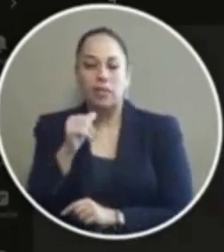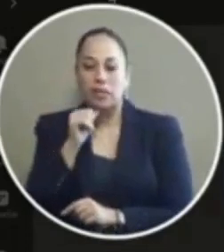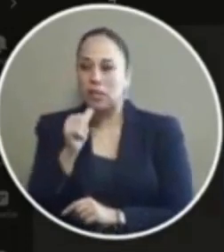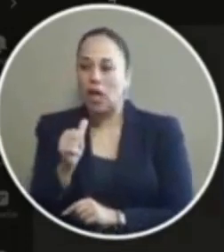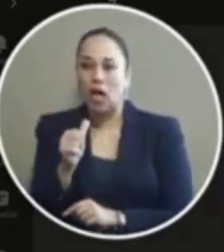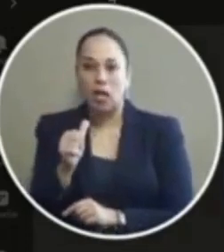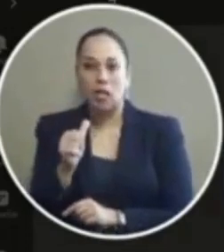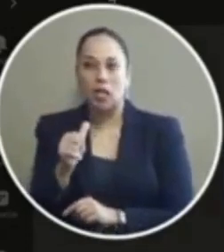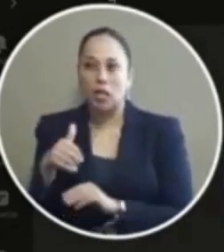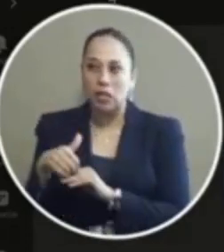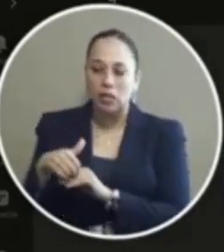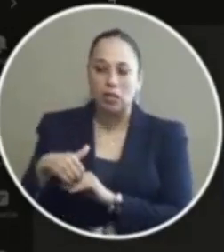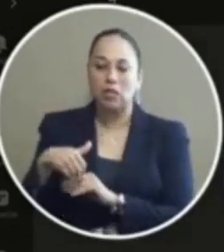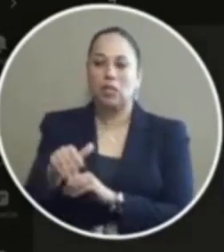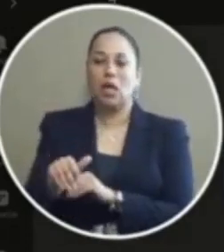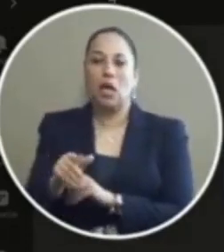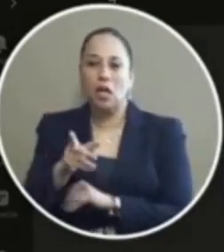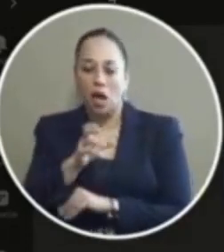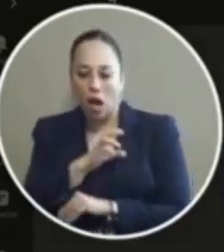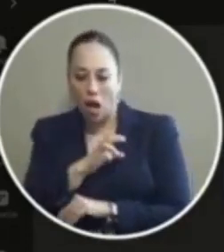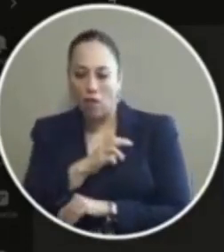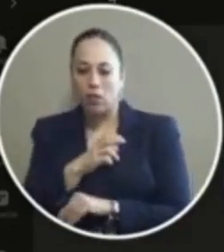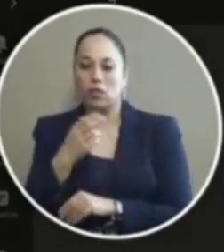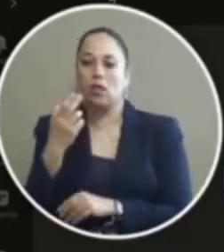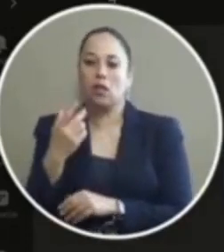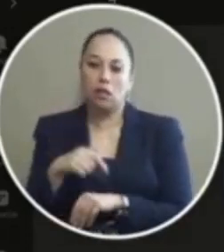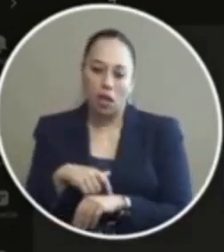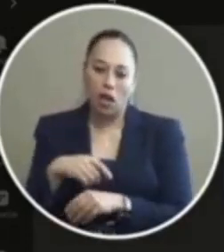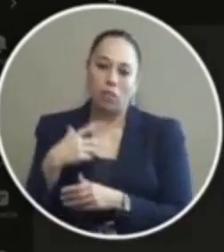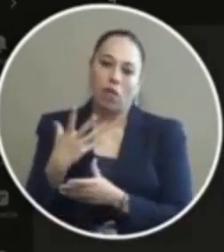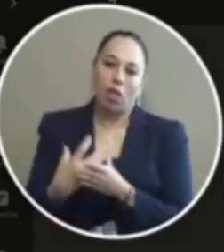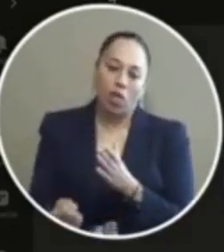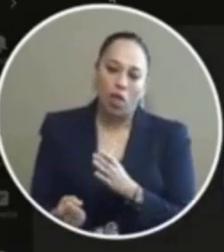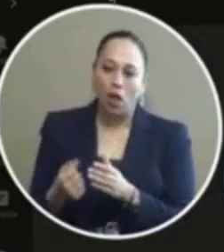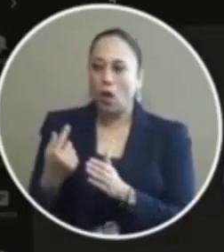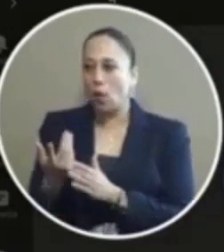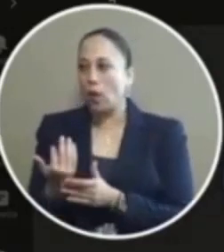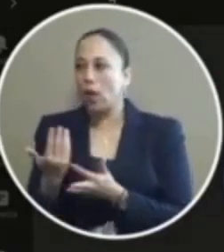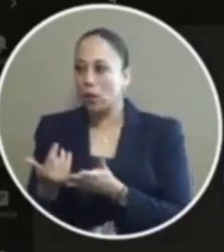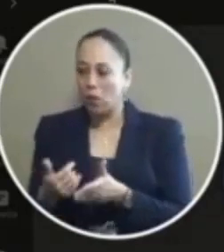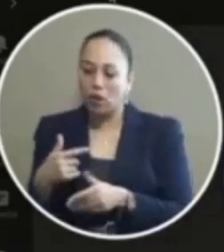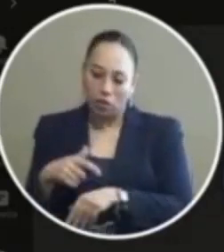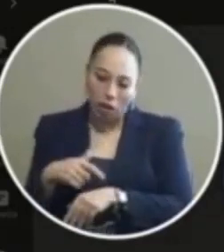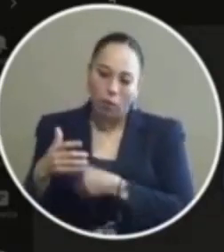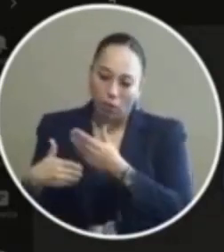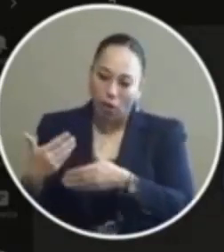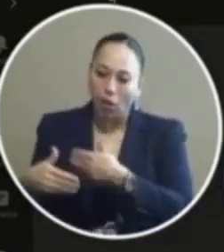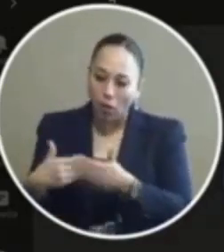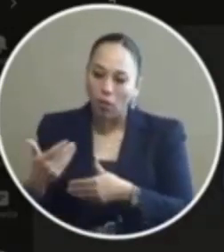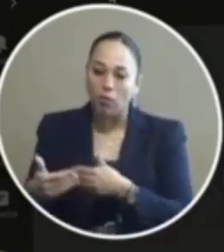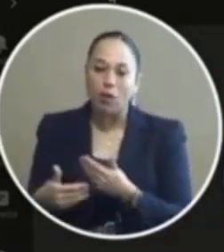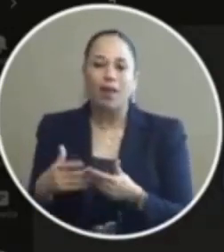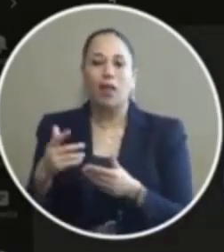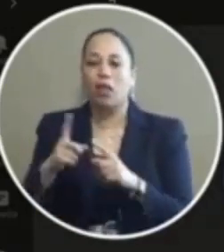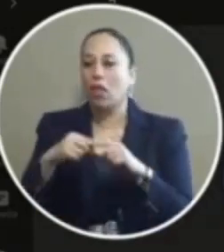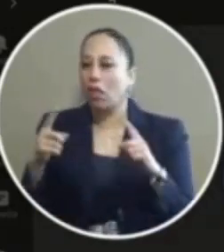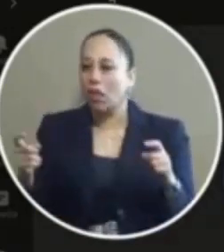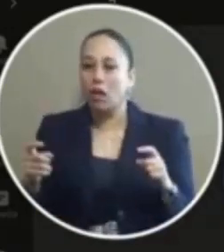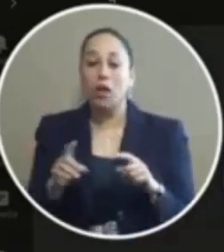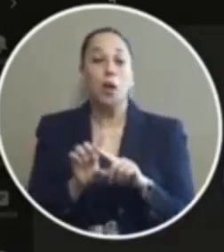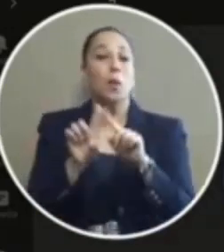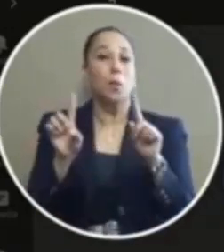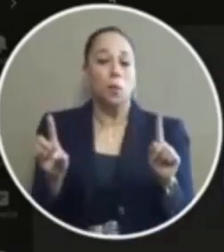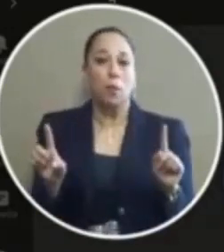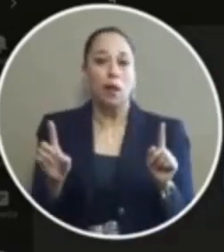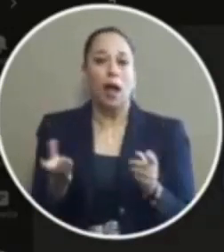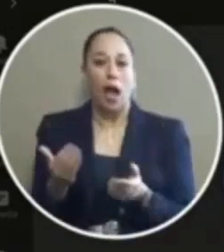said you know their officers aren't losing hours waiting to book someone process someone etc but